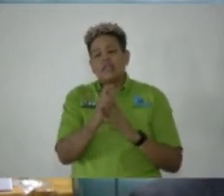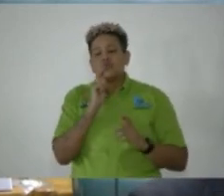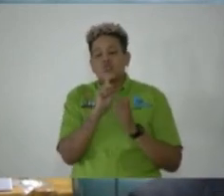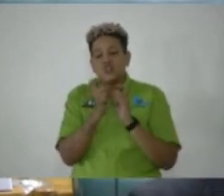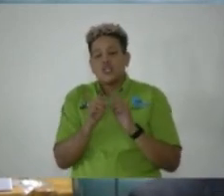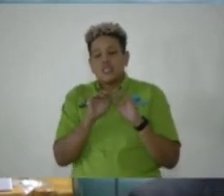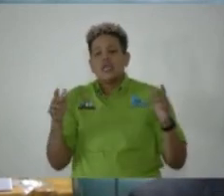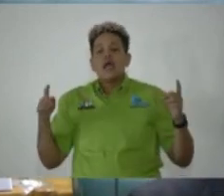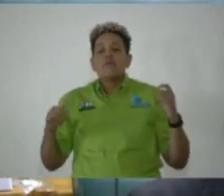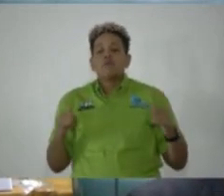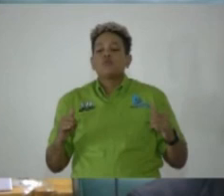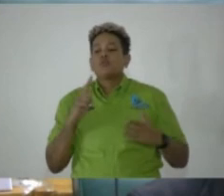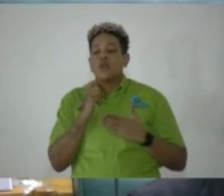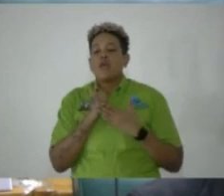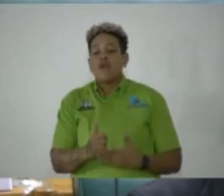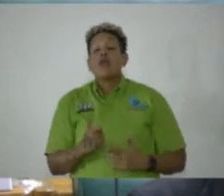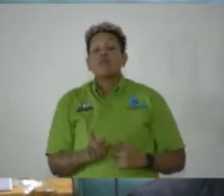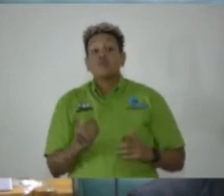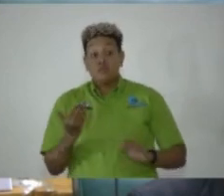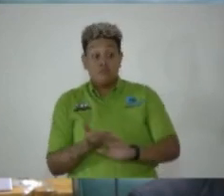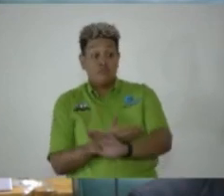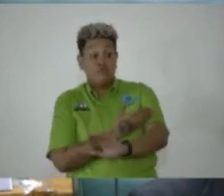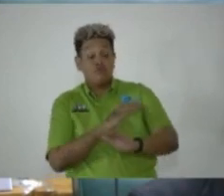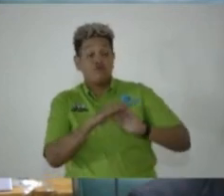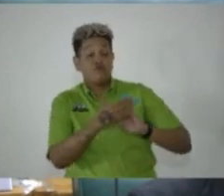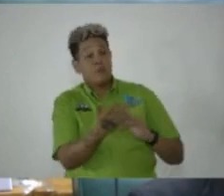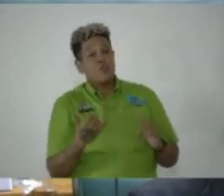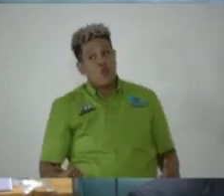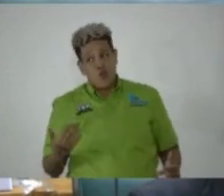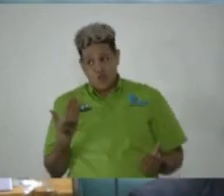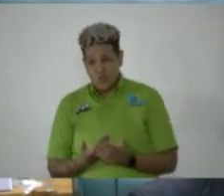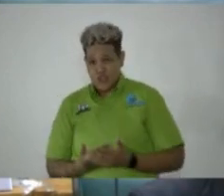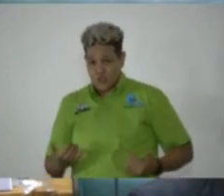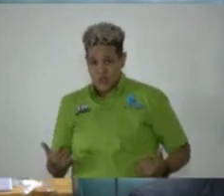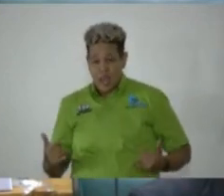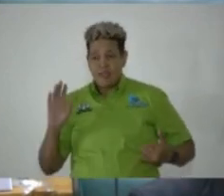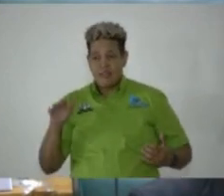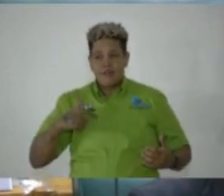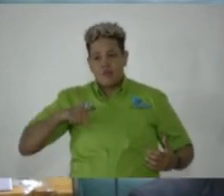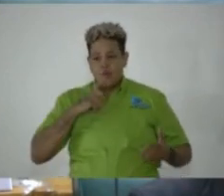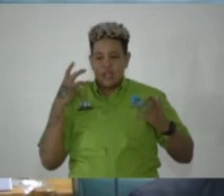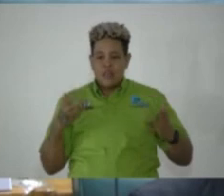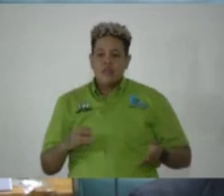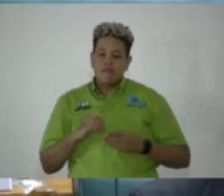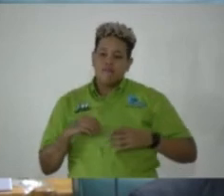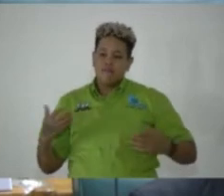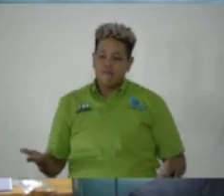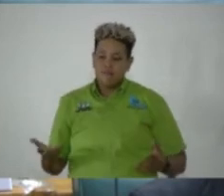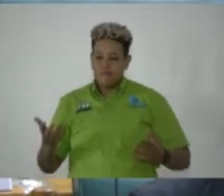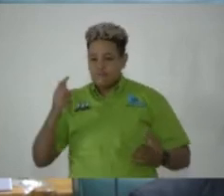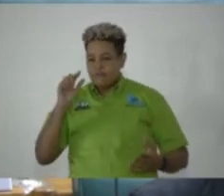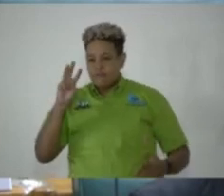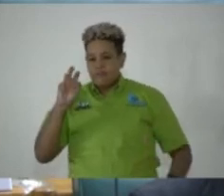which have helped to move Jamaica to the point where we are today. And of course, we are here in George